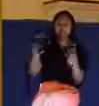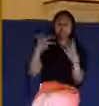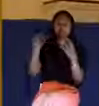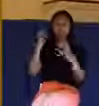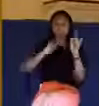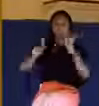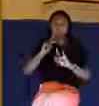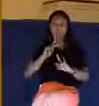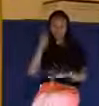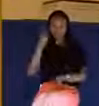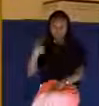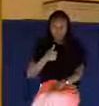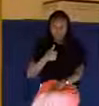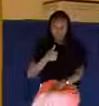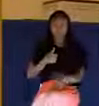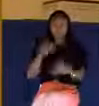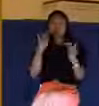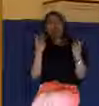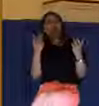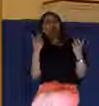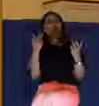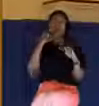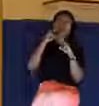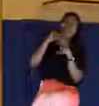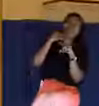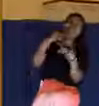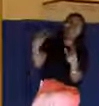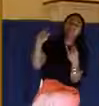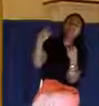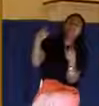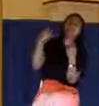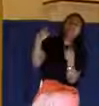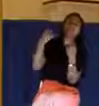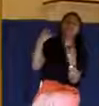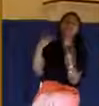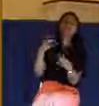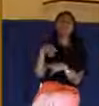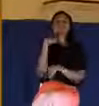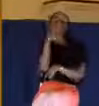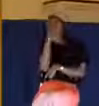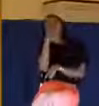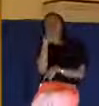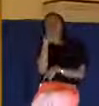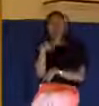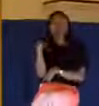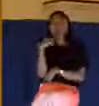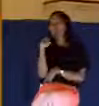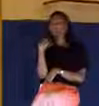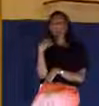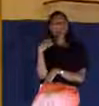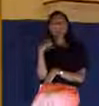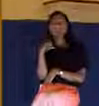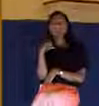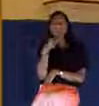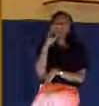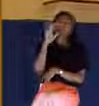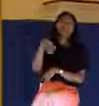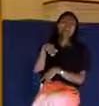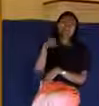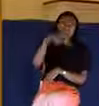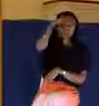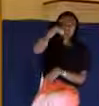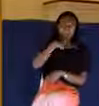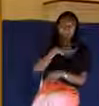laugh me to scorn. They shoot out their lip. They shake the head saying he trusted on the Lord